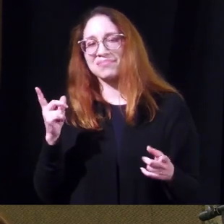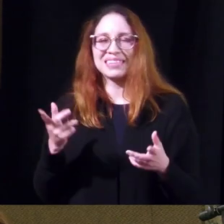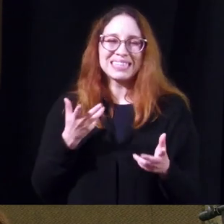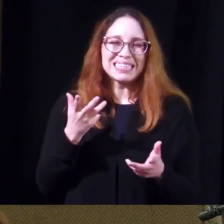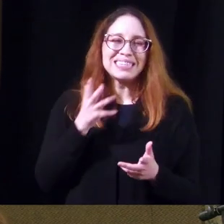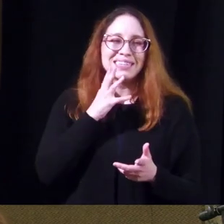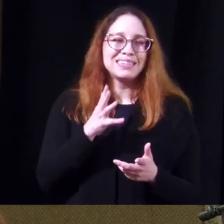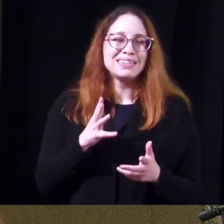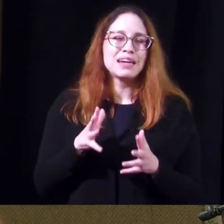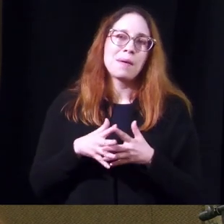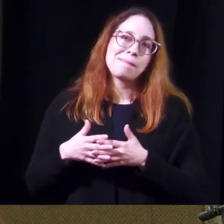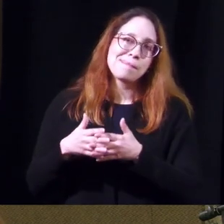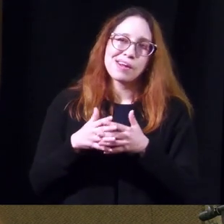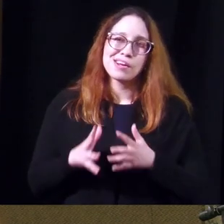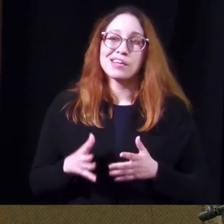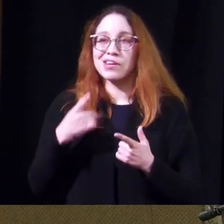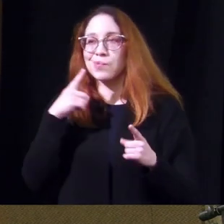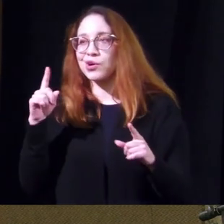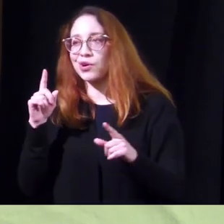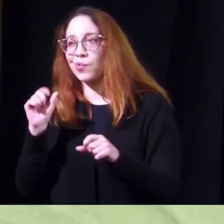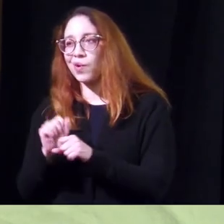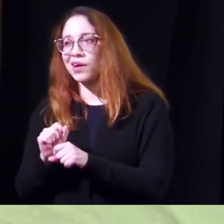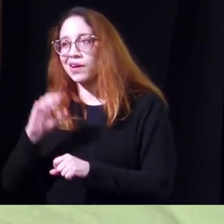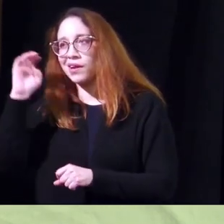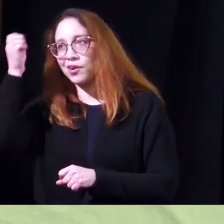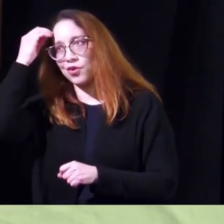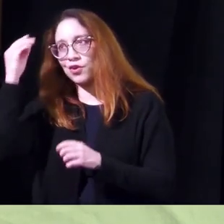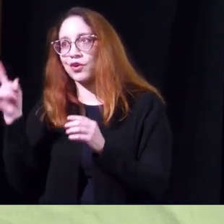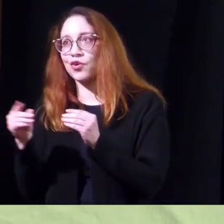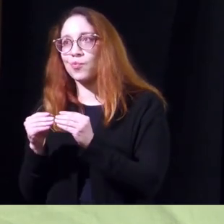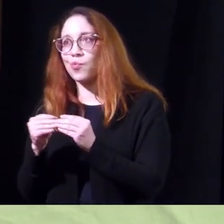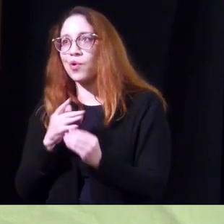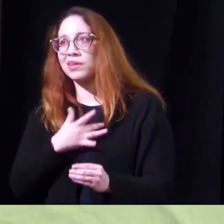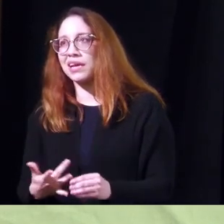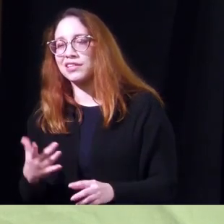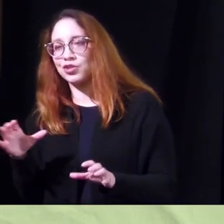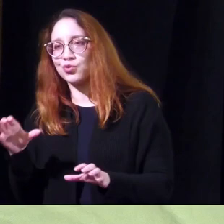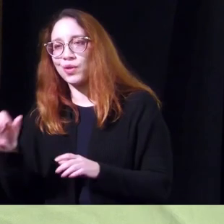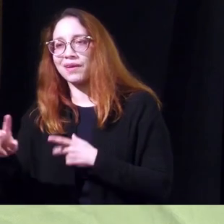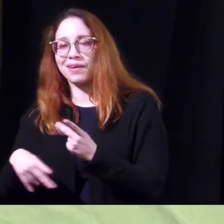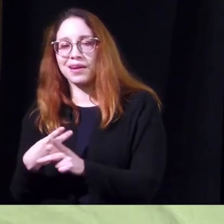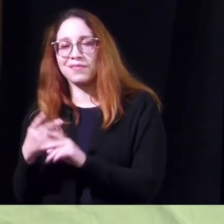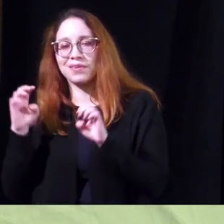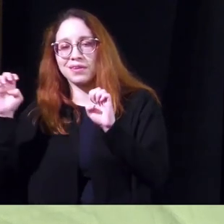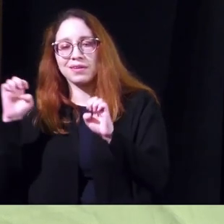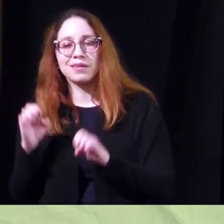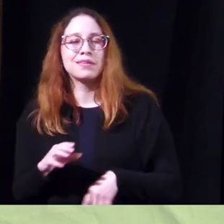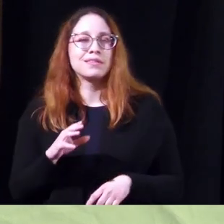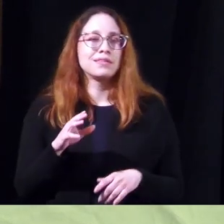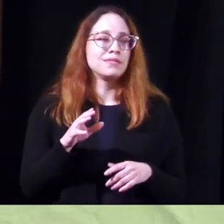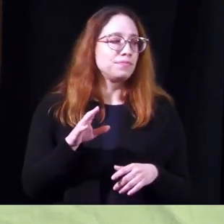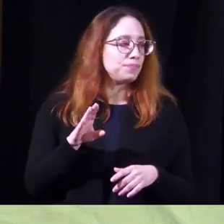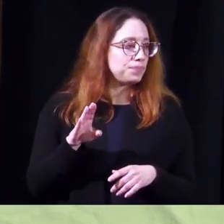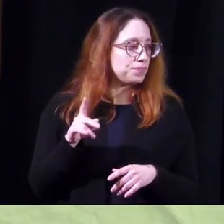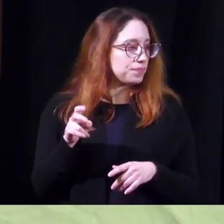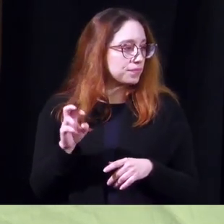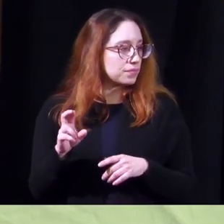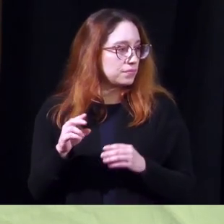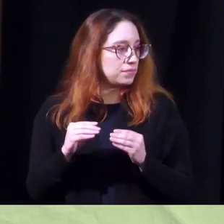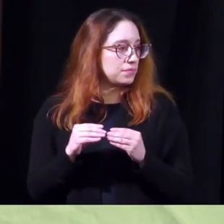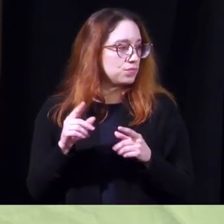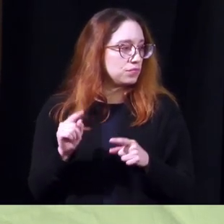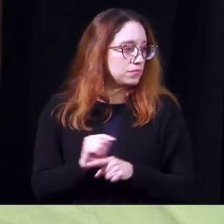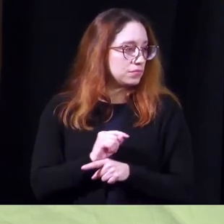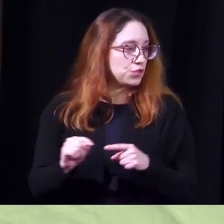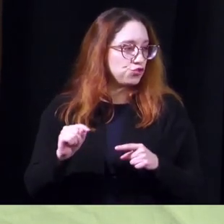in americans it works better in europe i think they're more prone to do the exercises bladder training trying to increase time